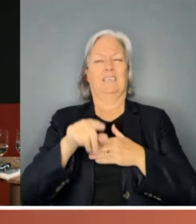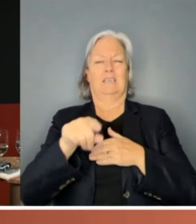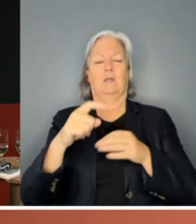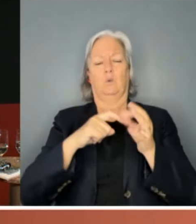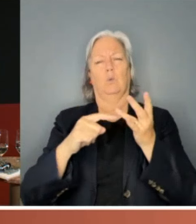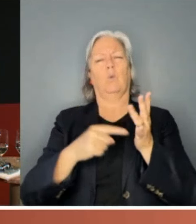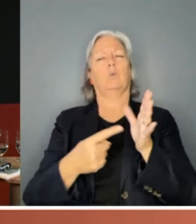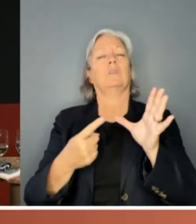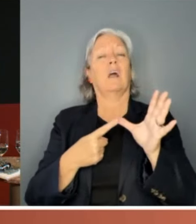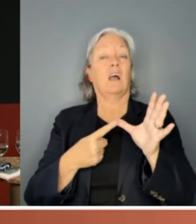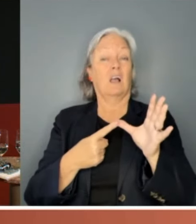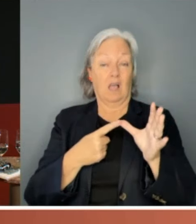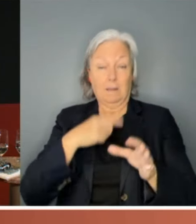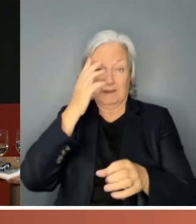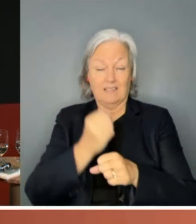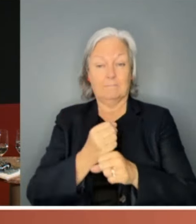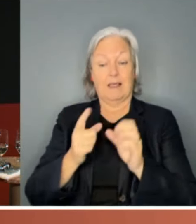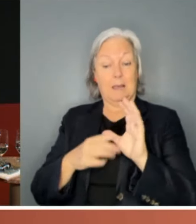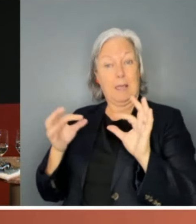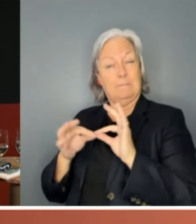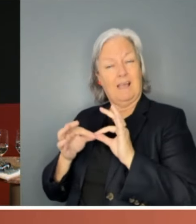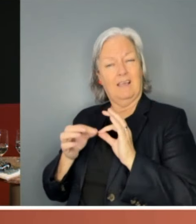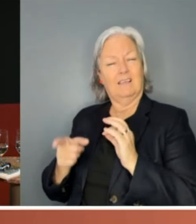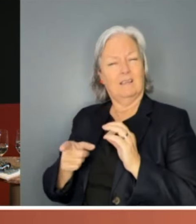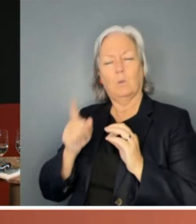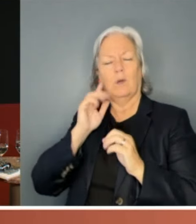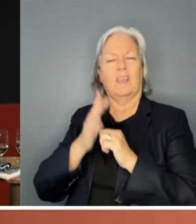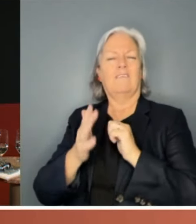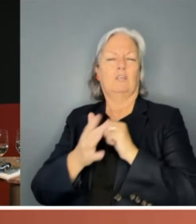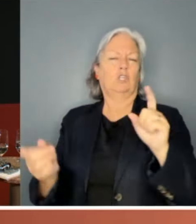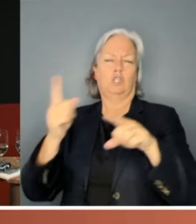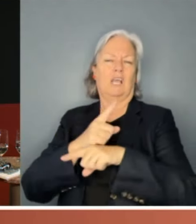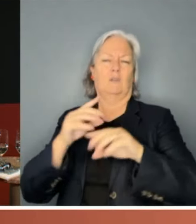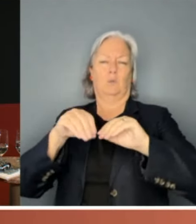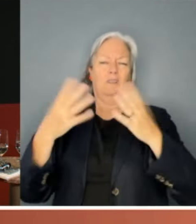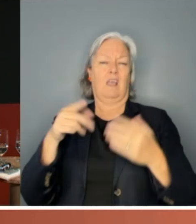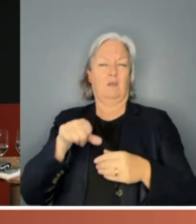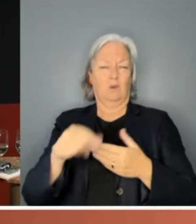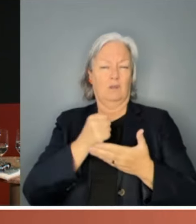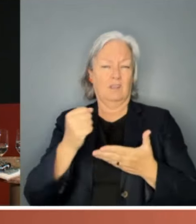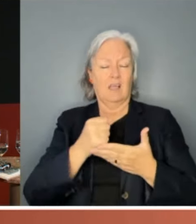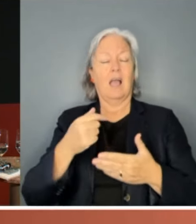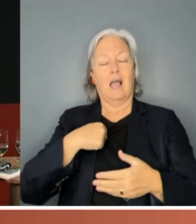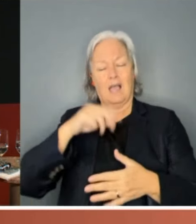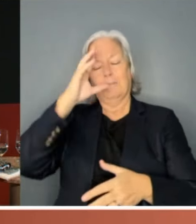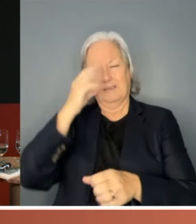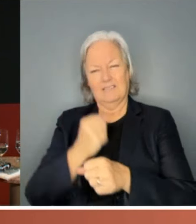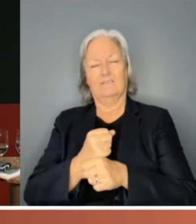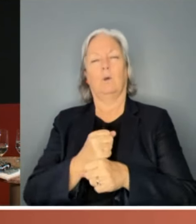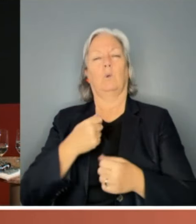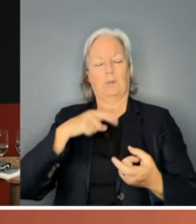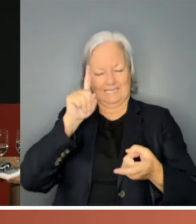I'm a the Labor Party, and the Labor Party would not have changed without quotas. I'm a firm believer in them. We still need them,